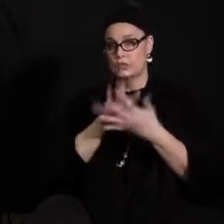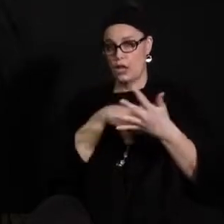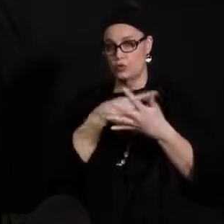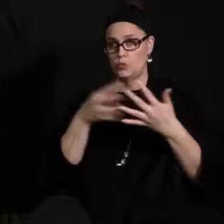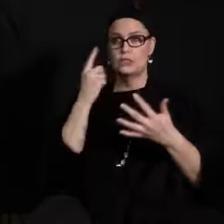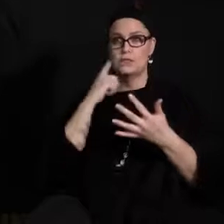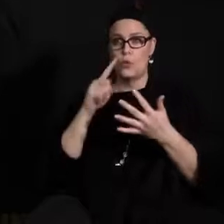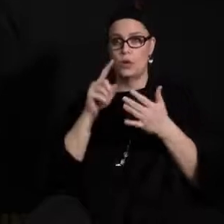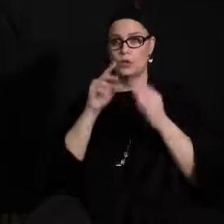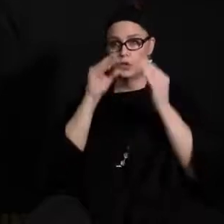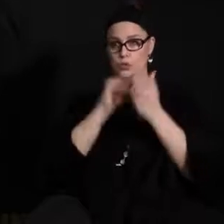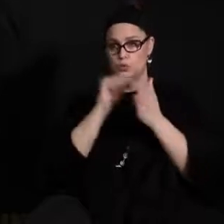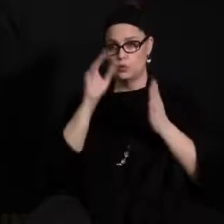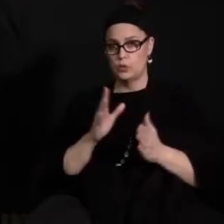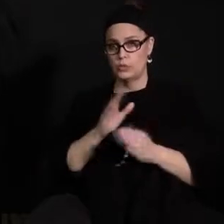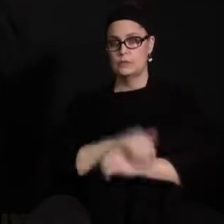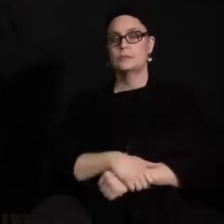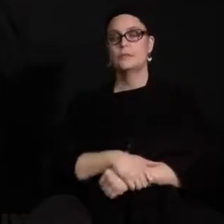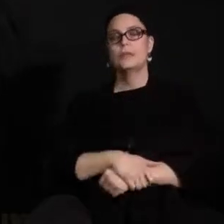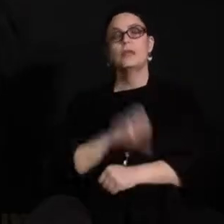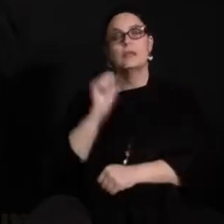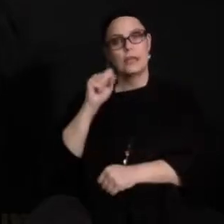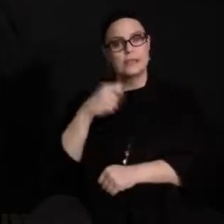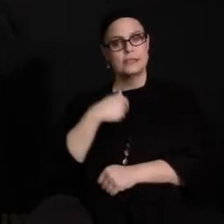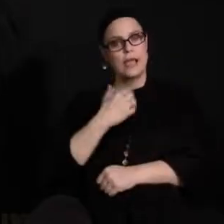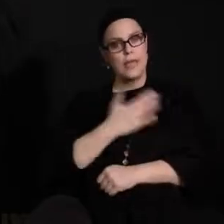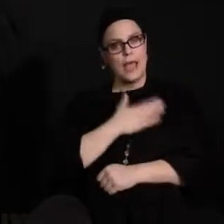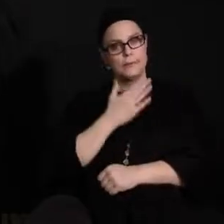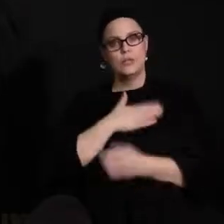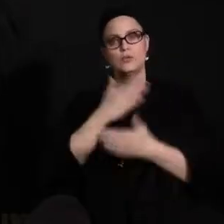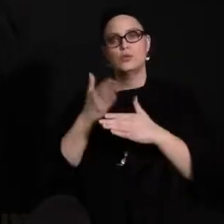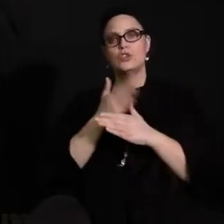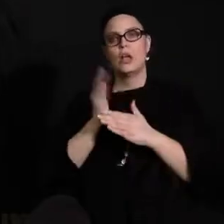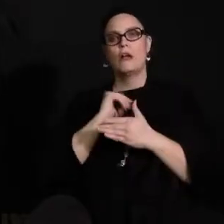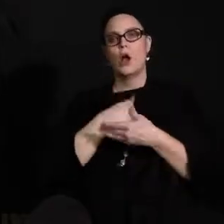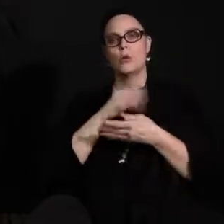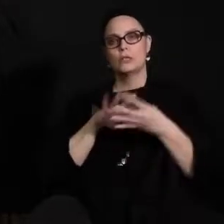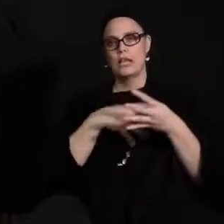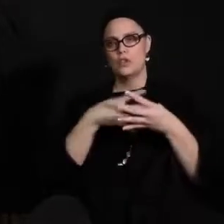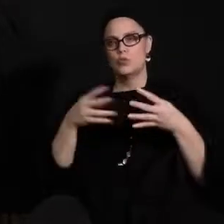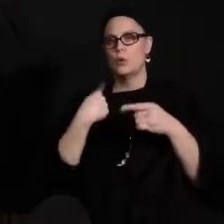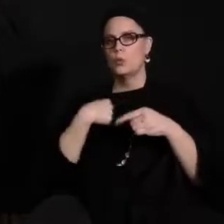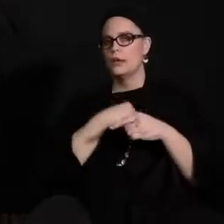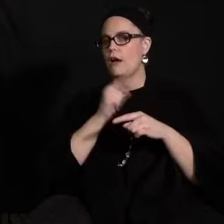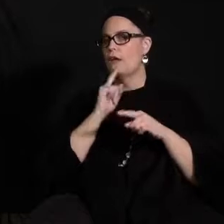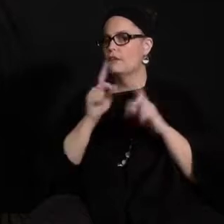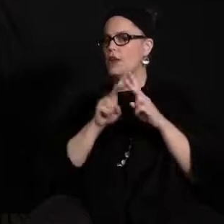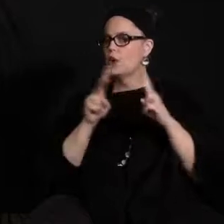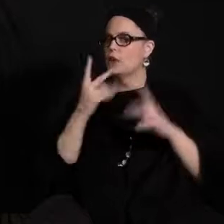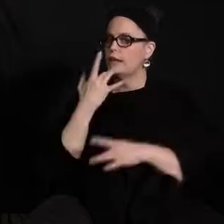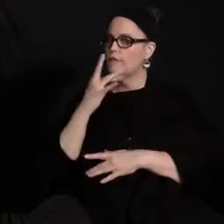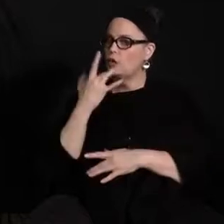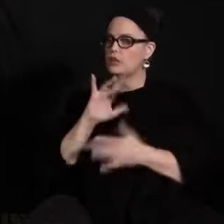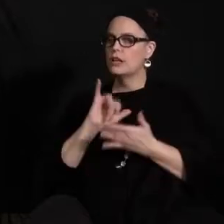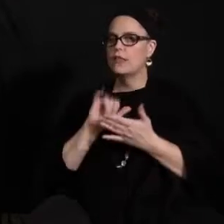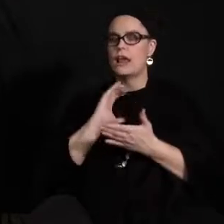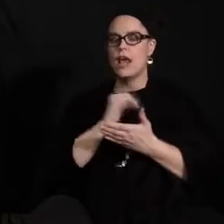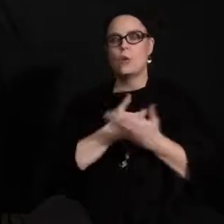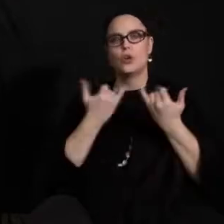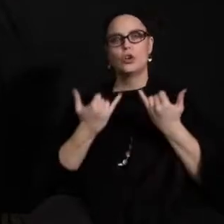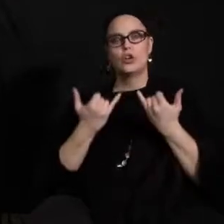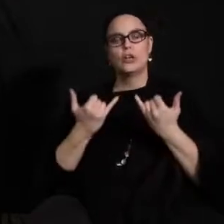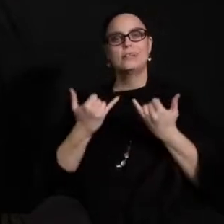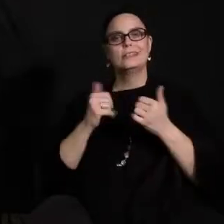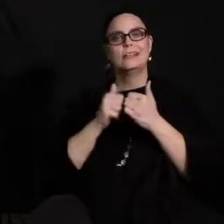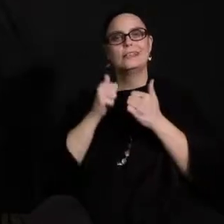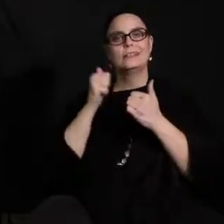students. Happy to share our schedule. We're very fortunate that our current distance learning and on